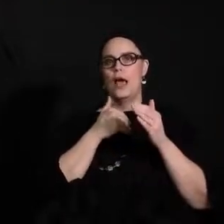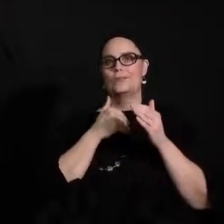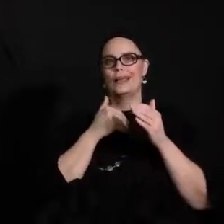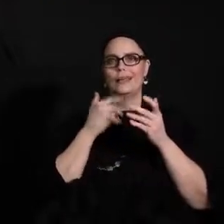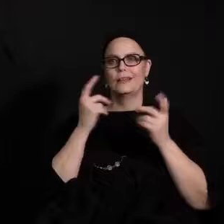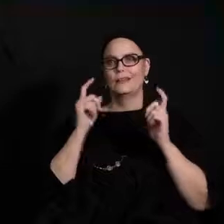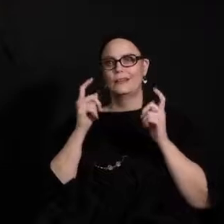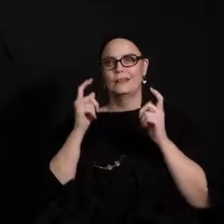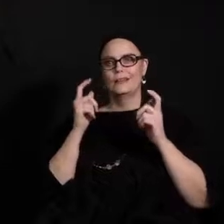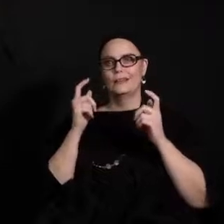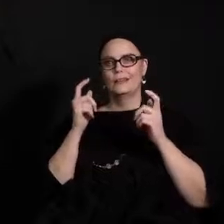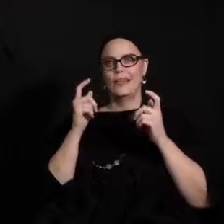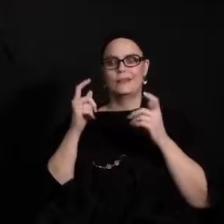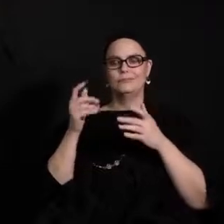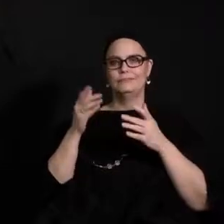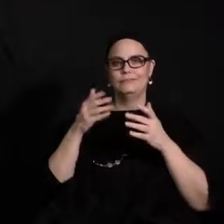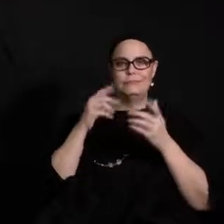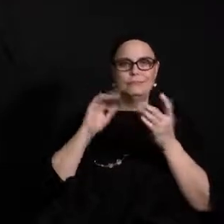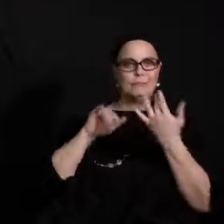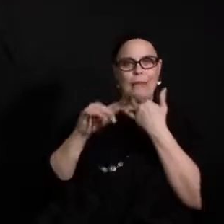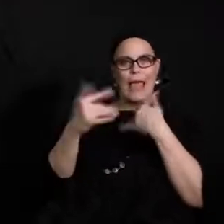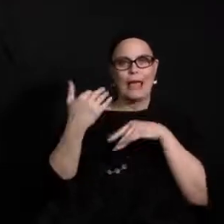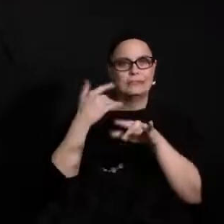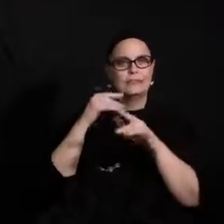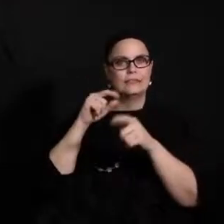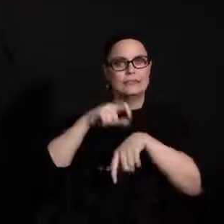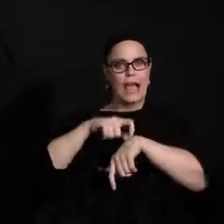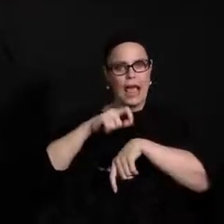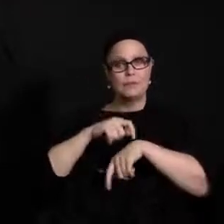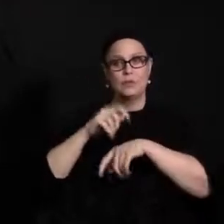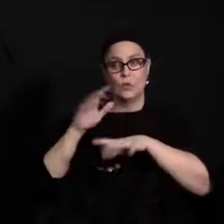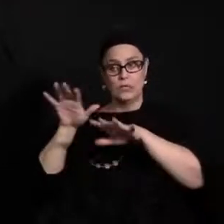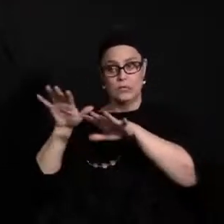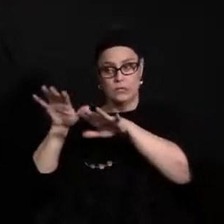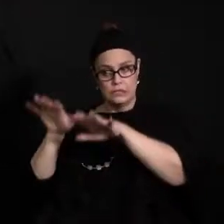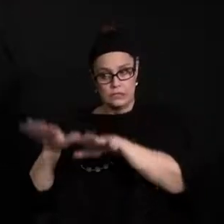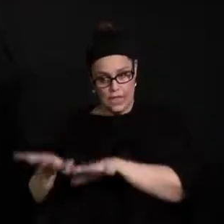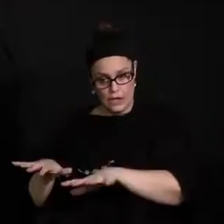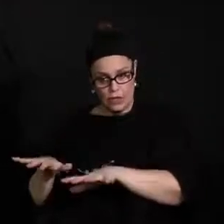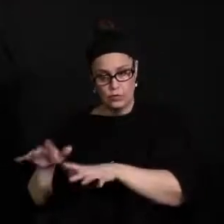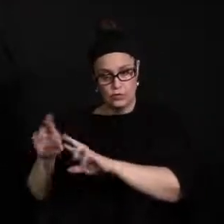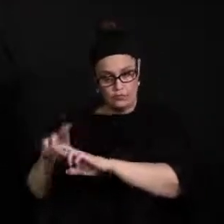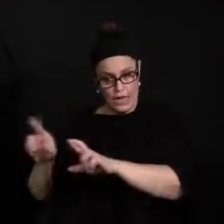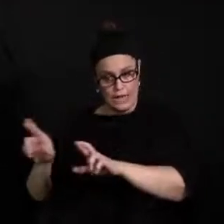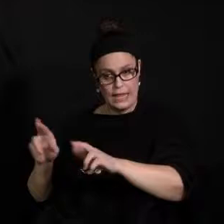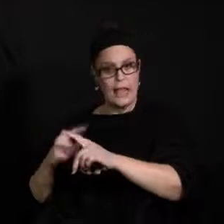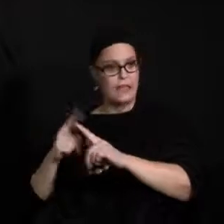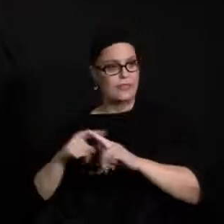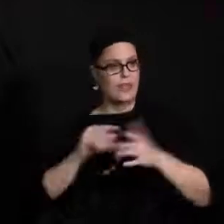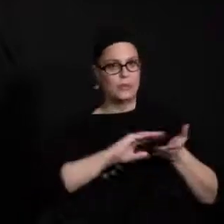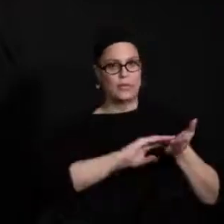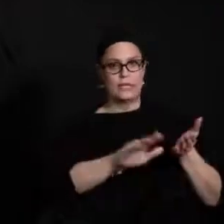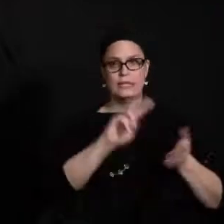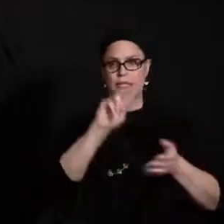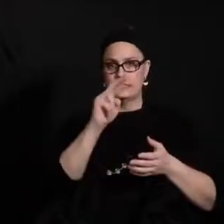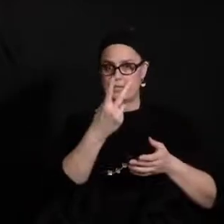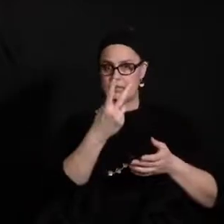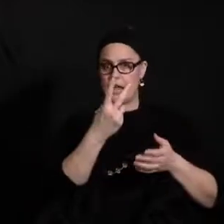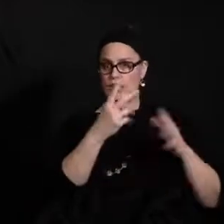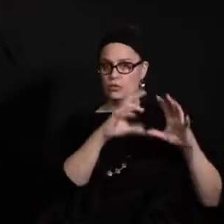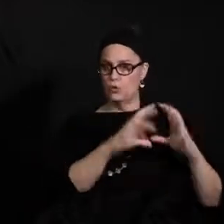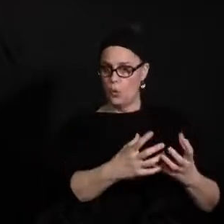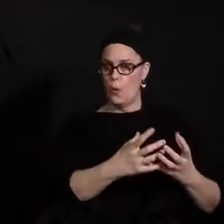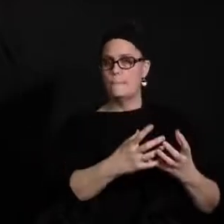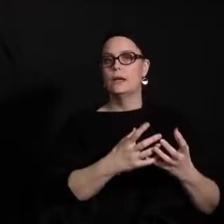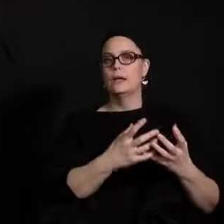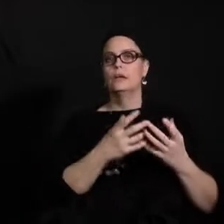half of the students, you know, at first they got settled, released the second half. So there's, we're trying to play with that right now just so there's not